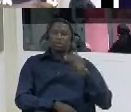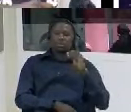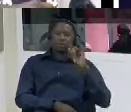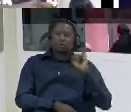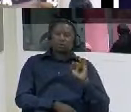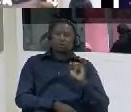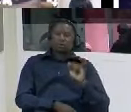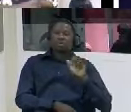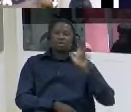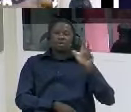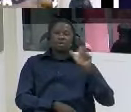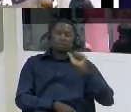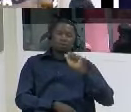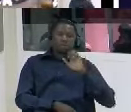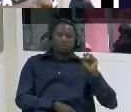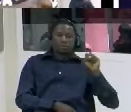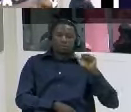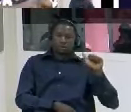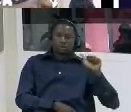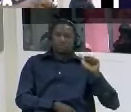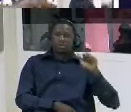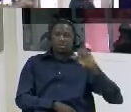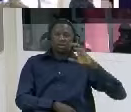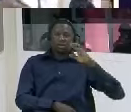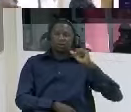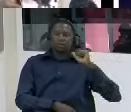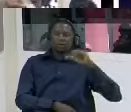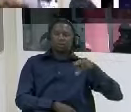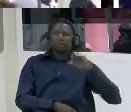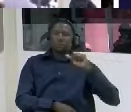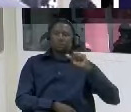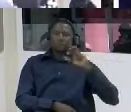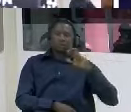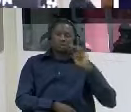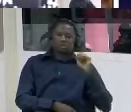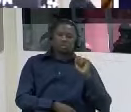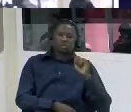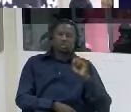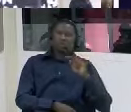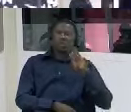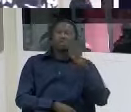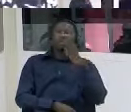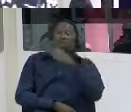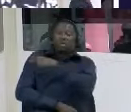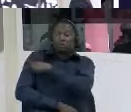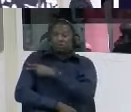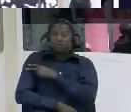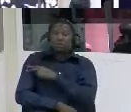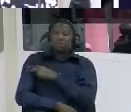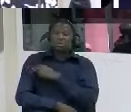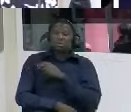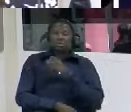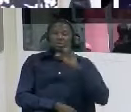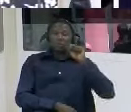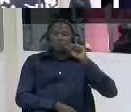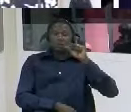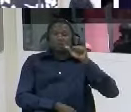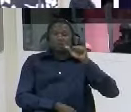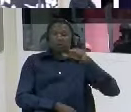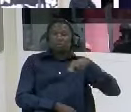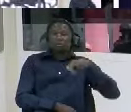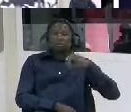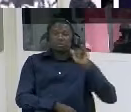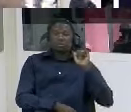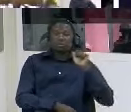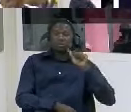second lieutenant farin sanya last coprol sam baba coprol